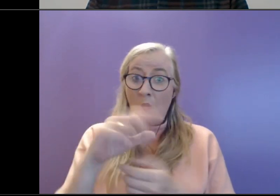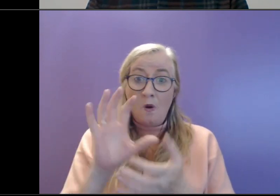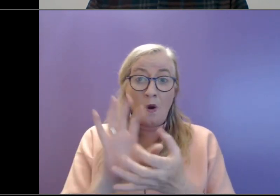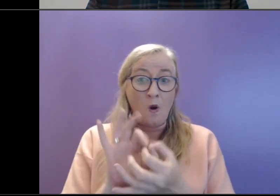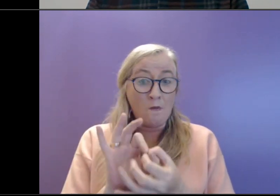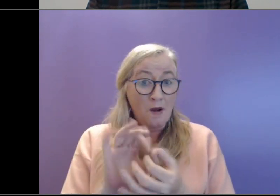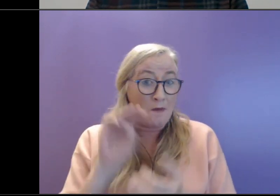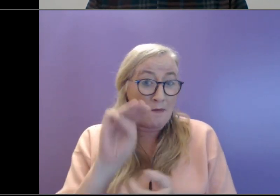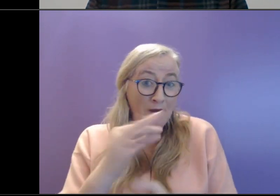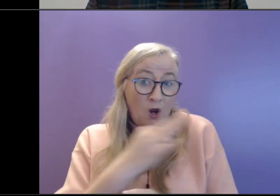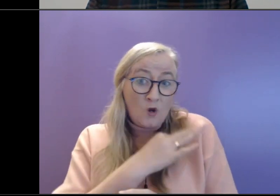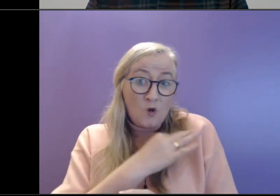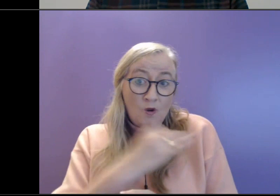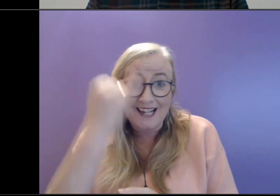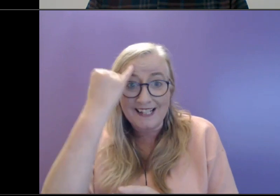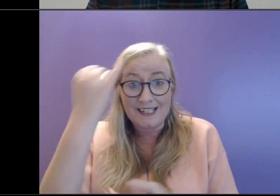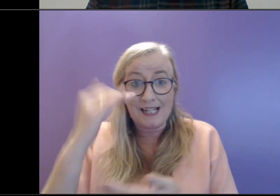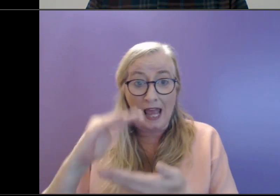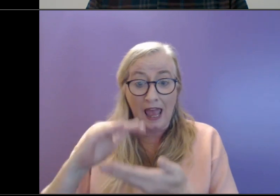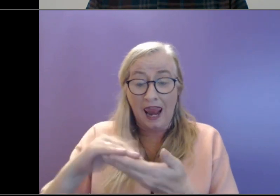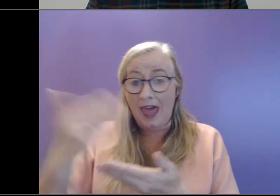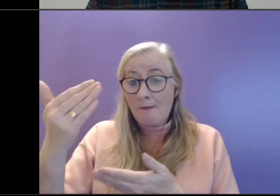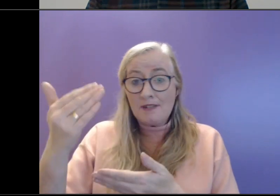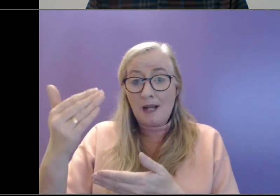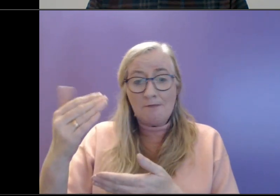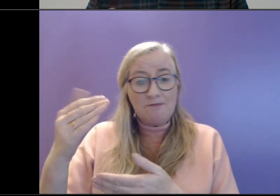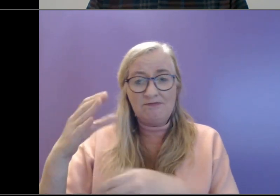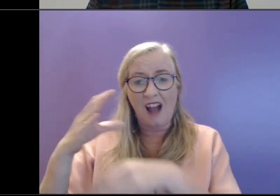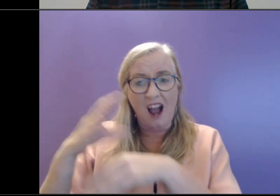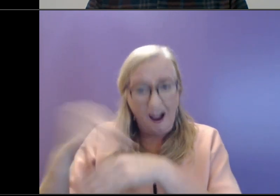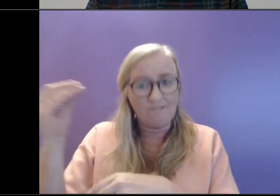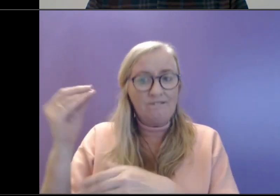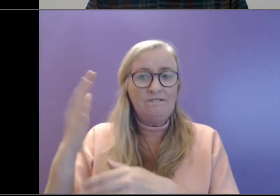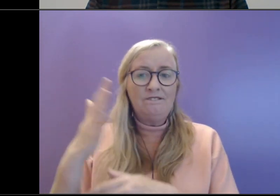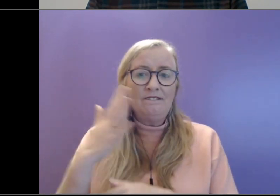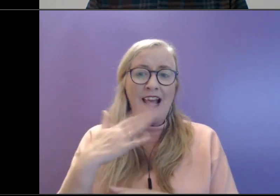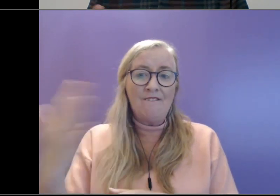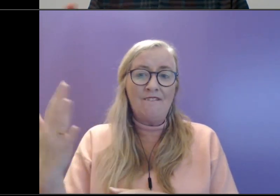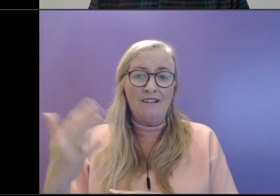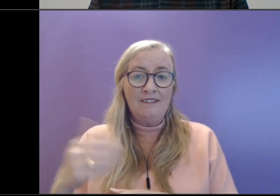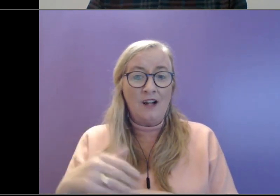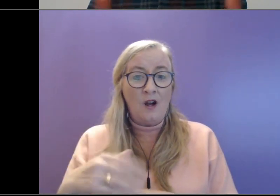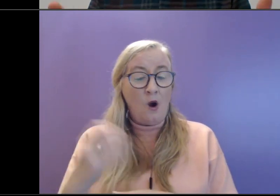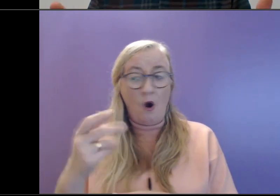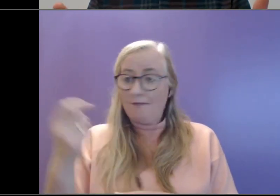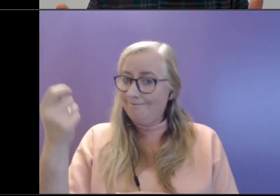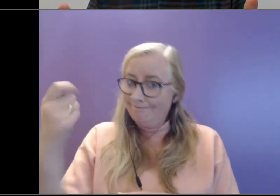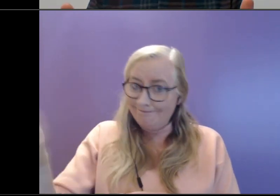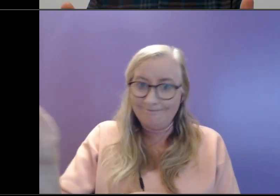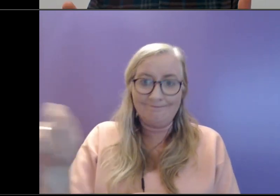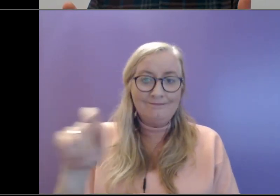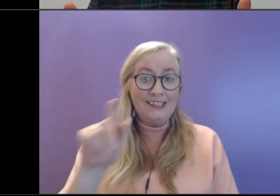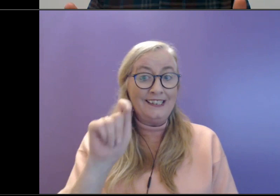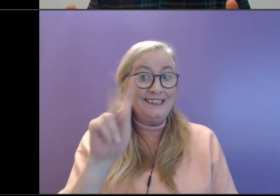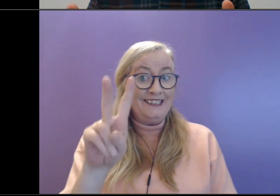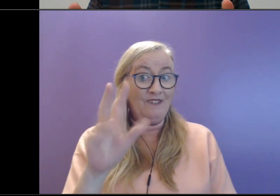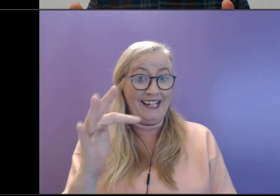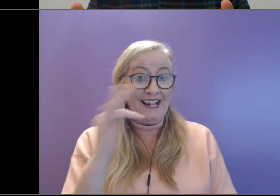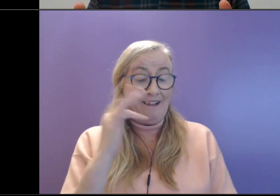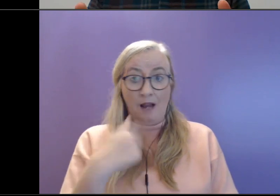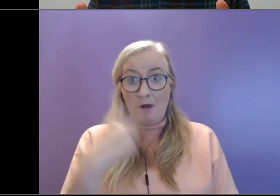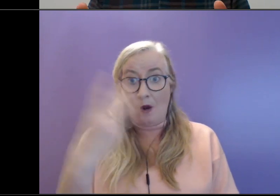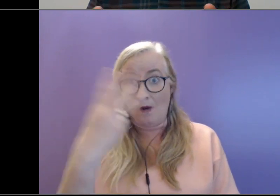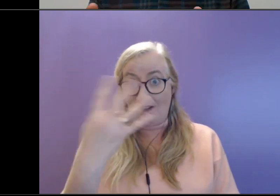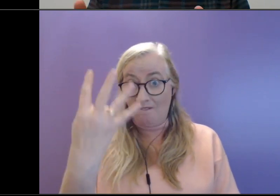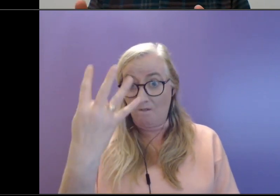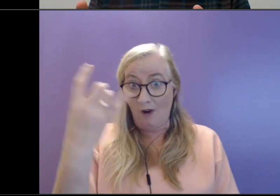idea to make sure the laptop goes off at half five or maybe switch the TV off. If you've been watching it for, you know, the last four hours and